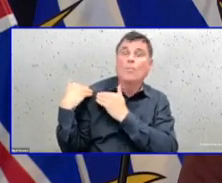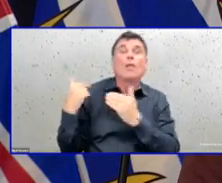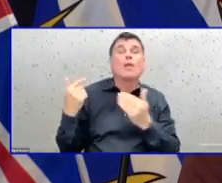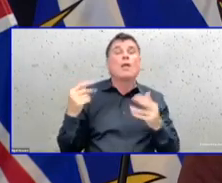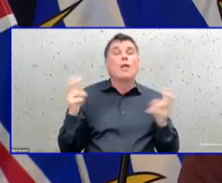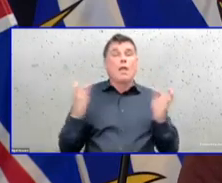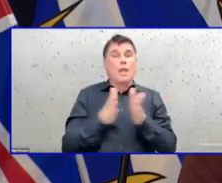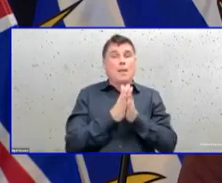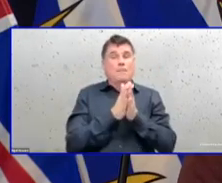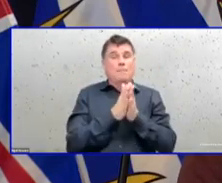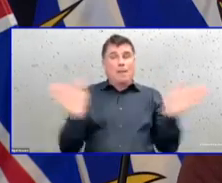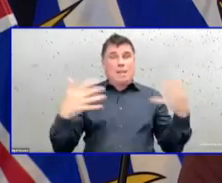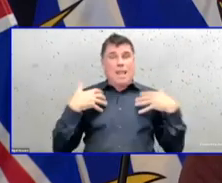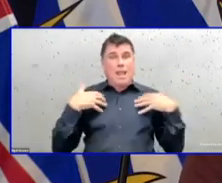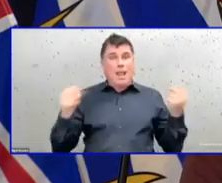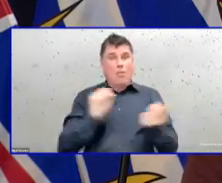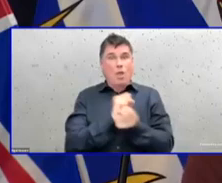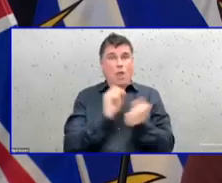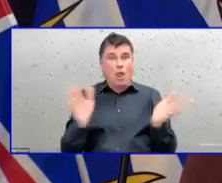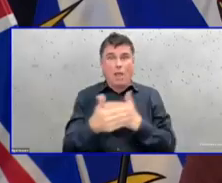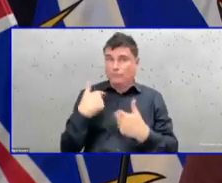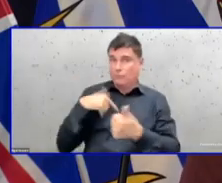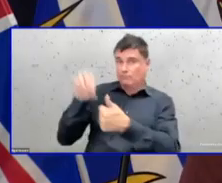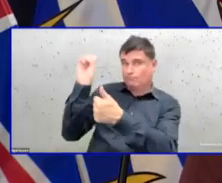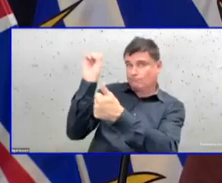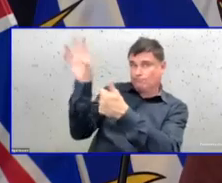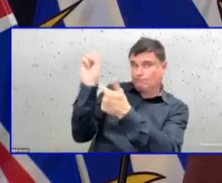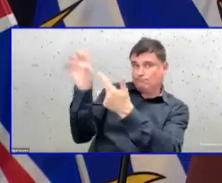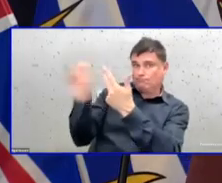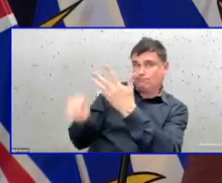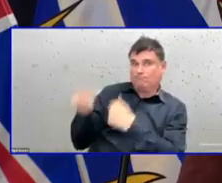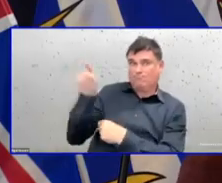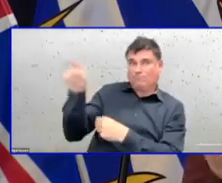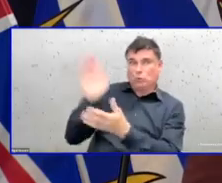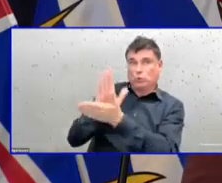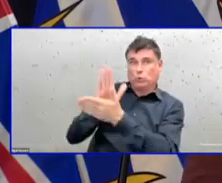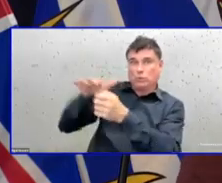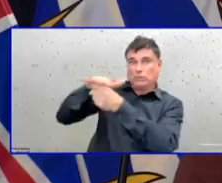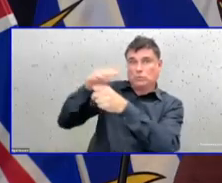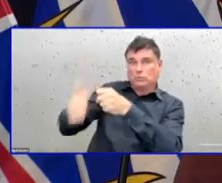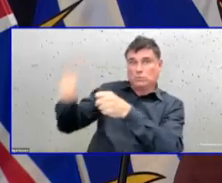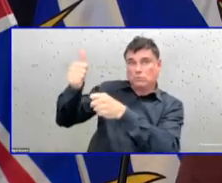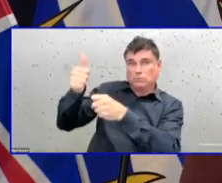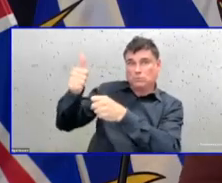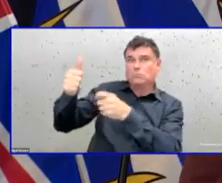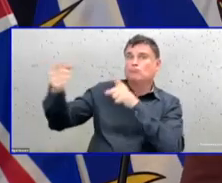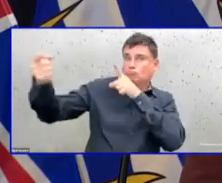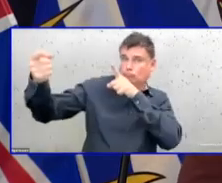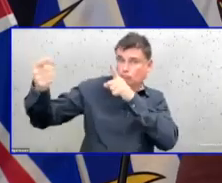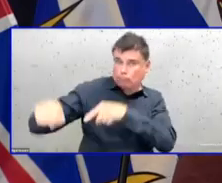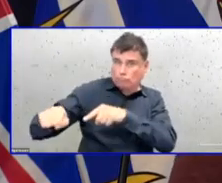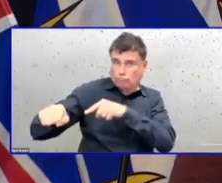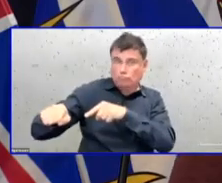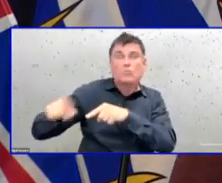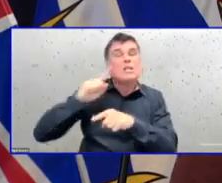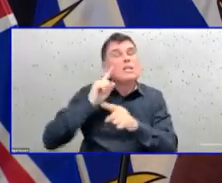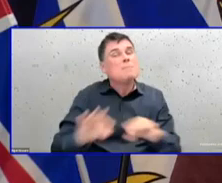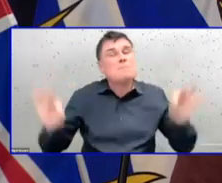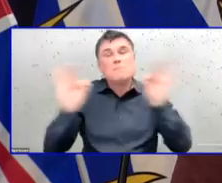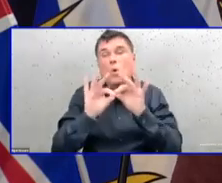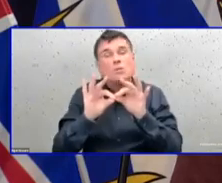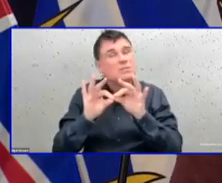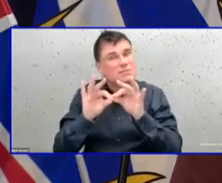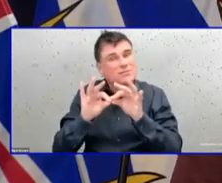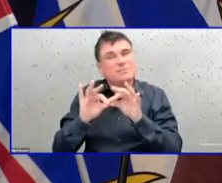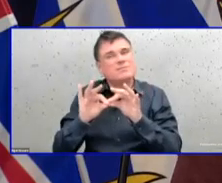it is an important consideration. It is a workplace safety issue as well as an important function to make sure